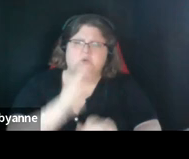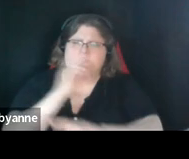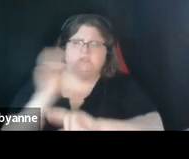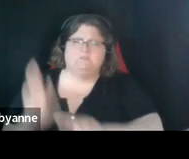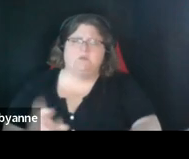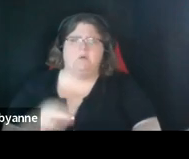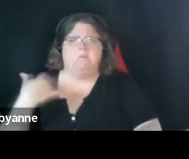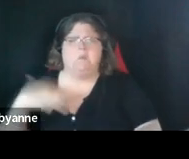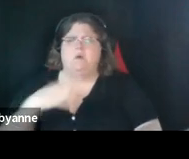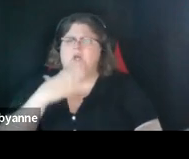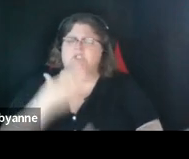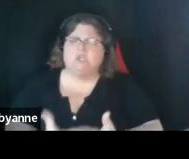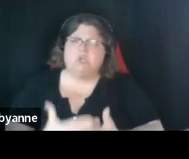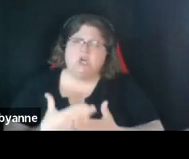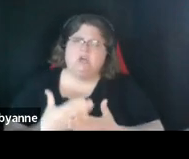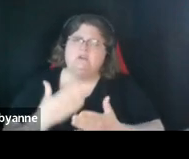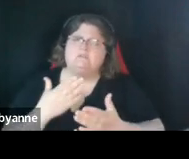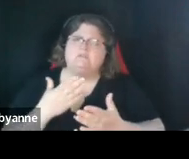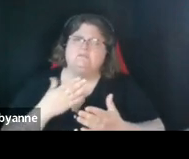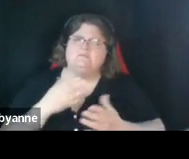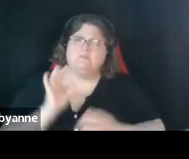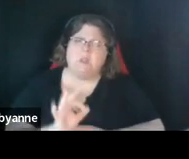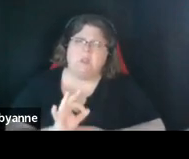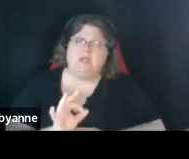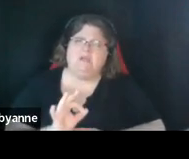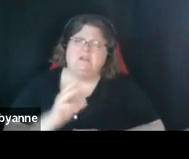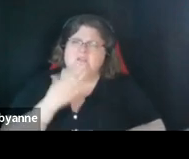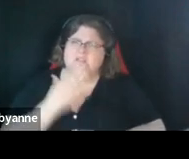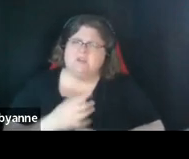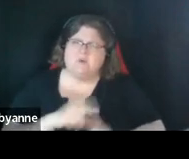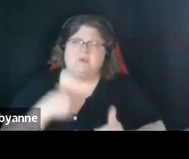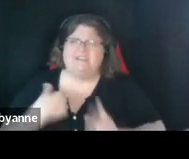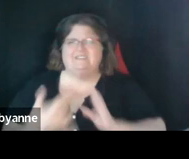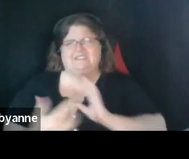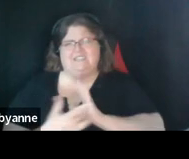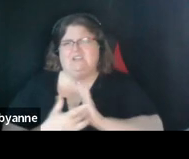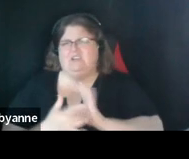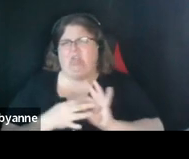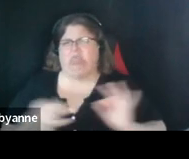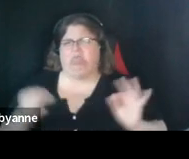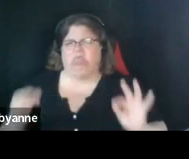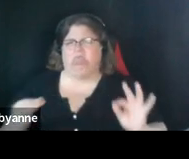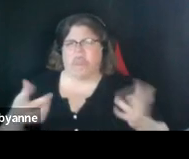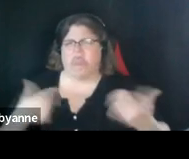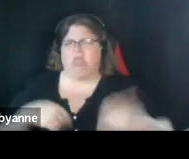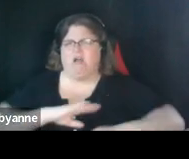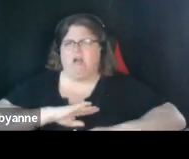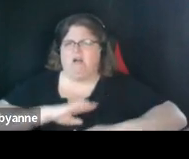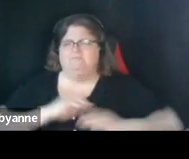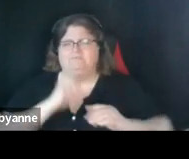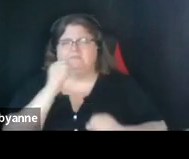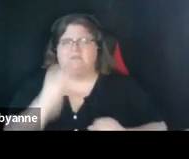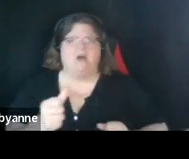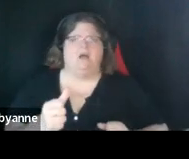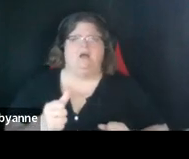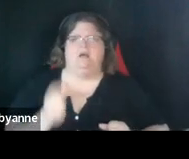good bullet but it sort of ends on a technicality or or it ends in a technical competency rather than